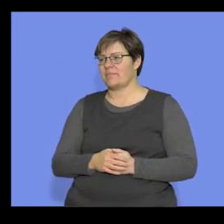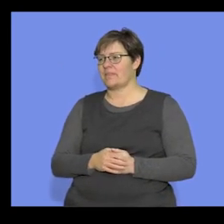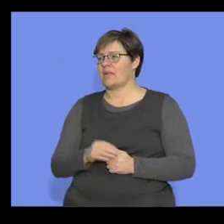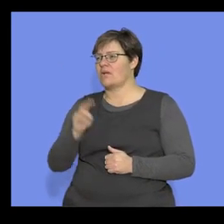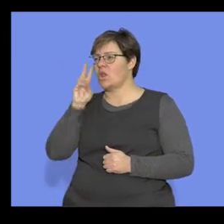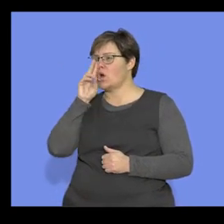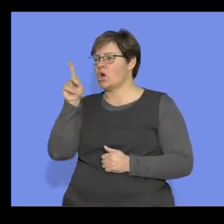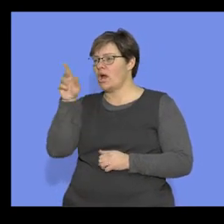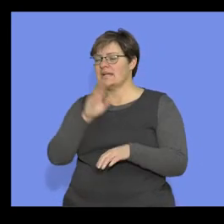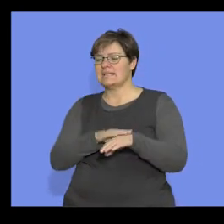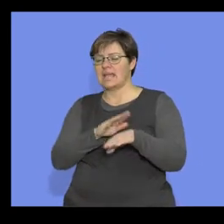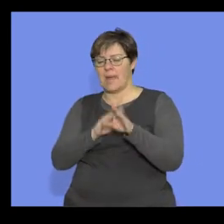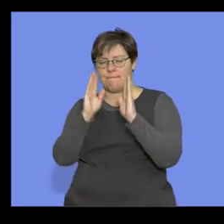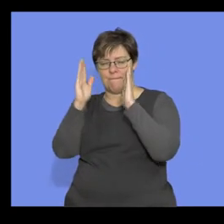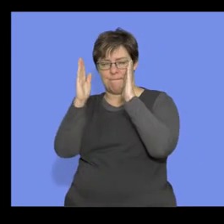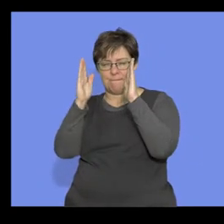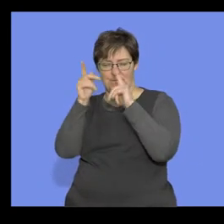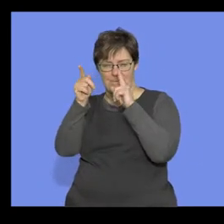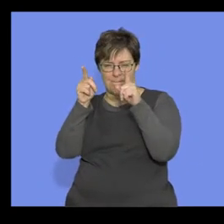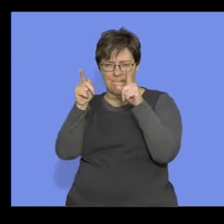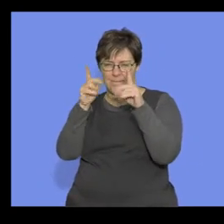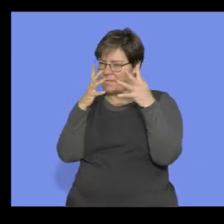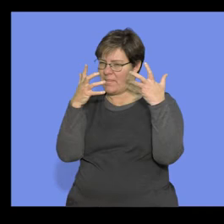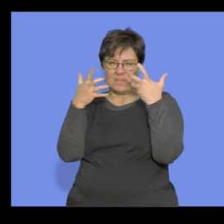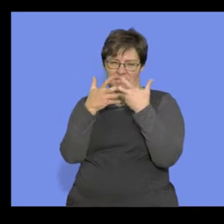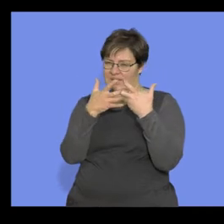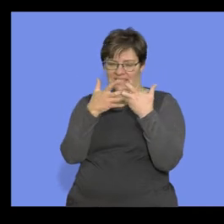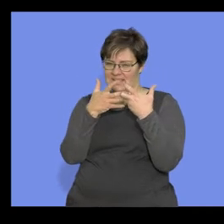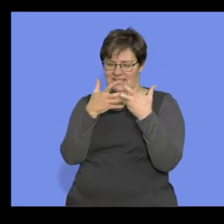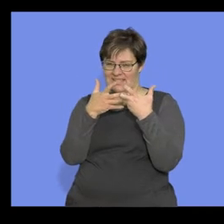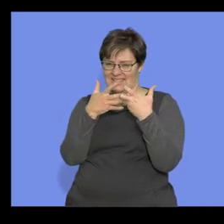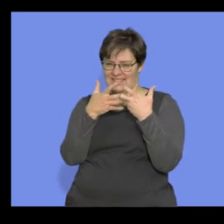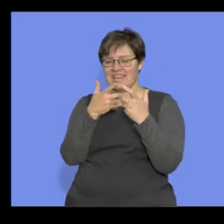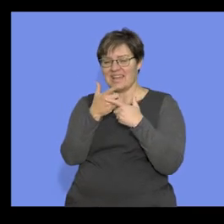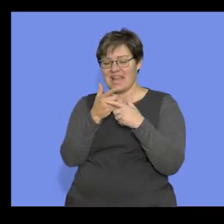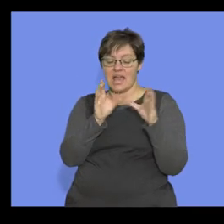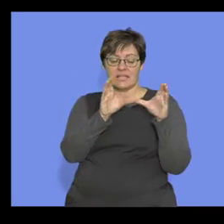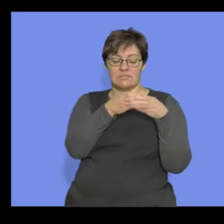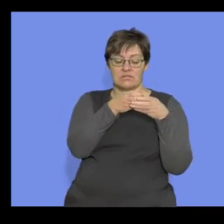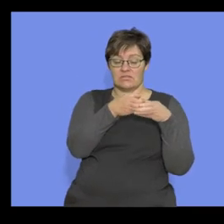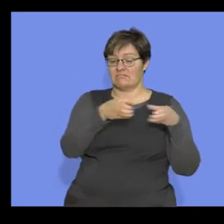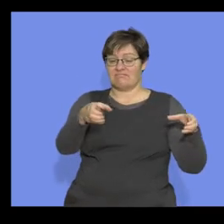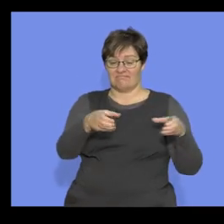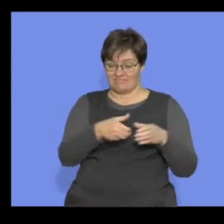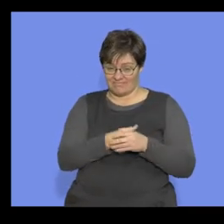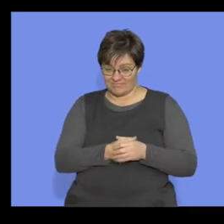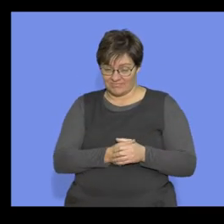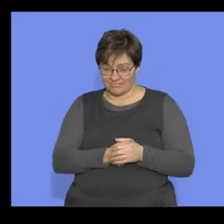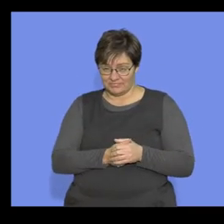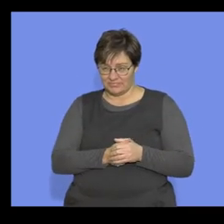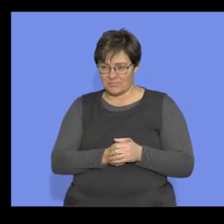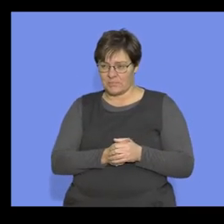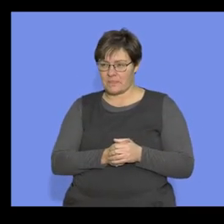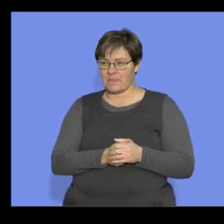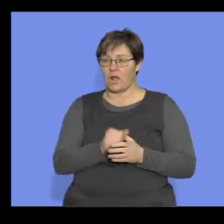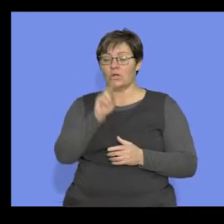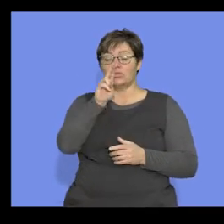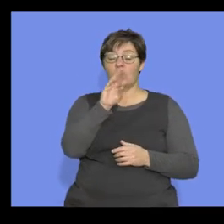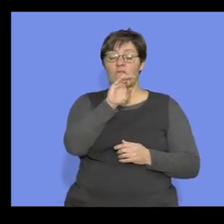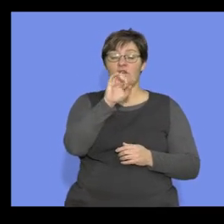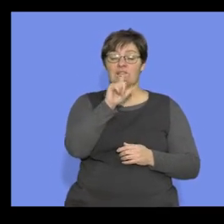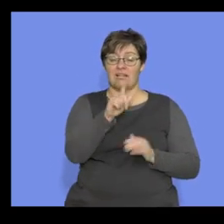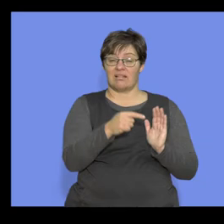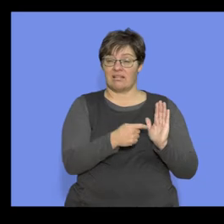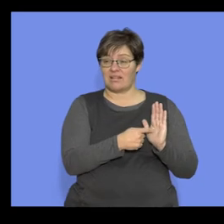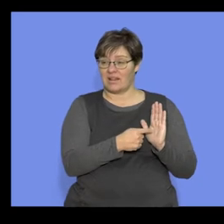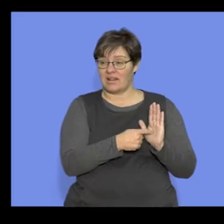Okay, I want you to have a look at the time period. Doesn't fit into when the speciation. Now, two